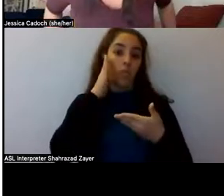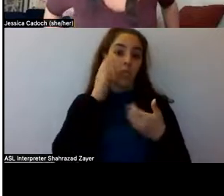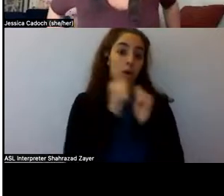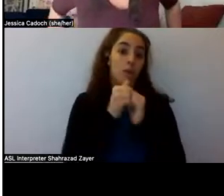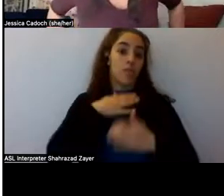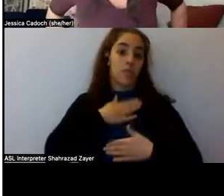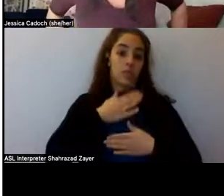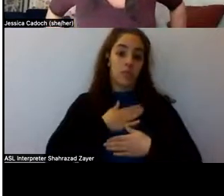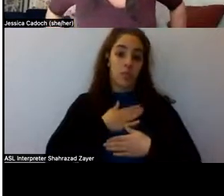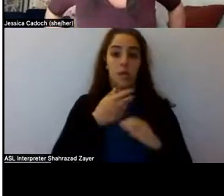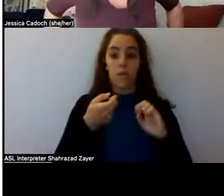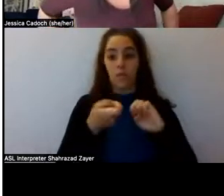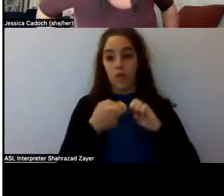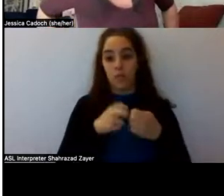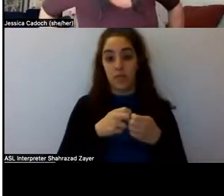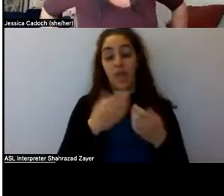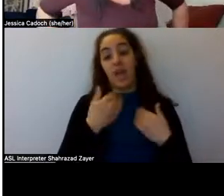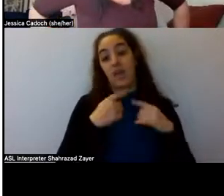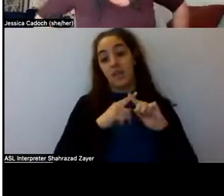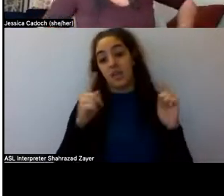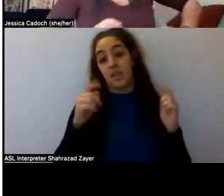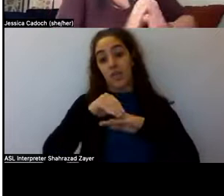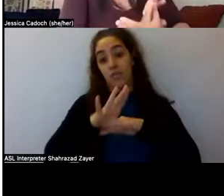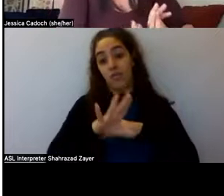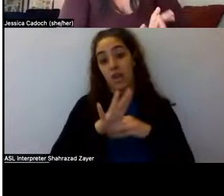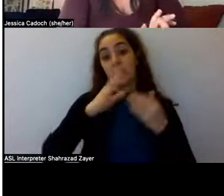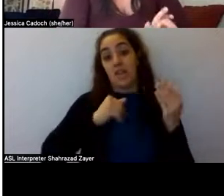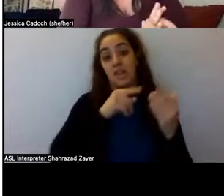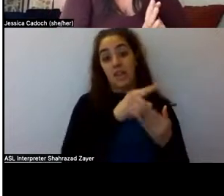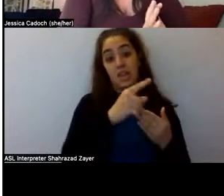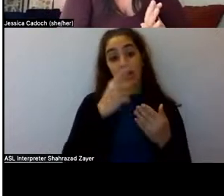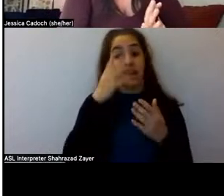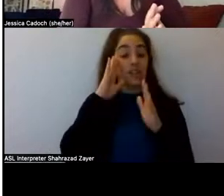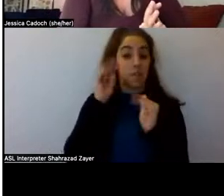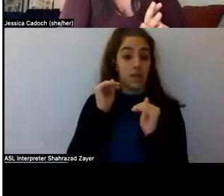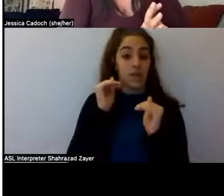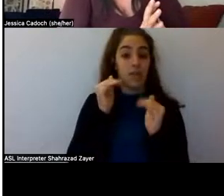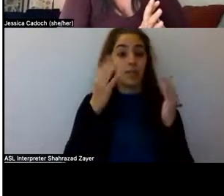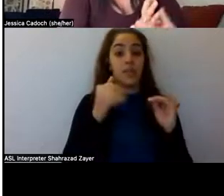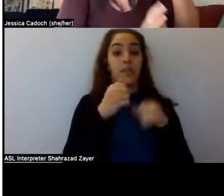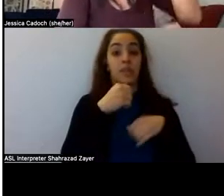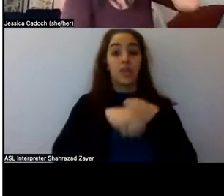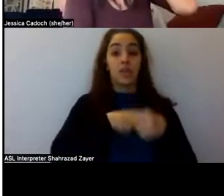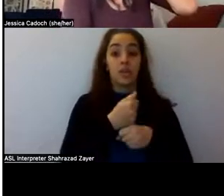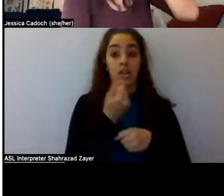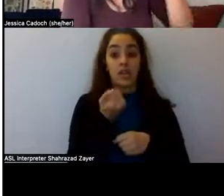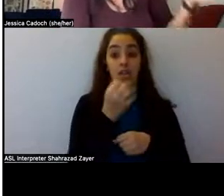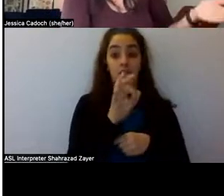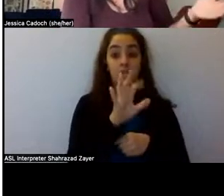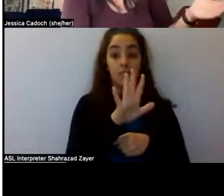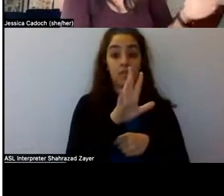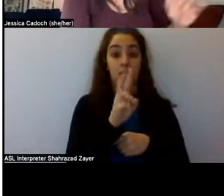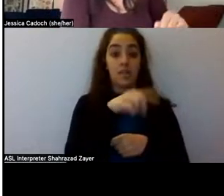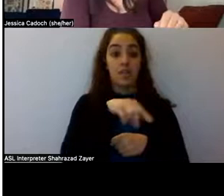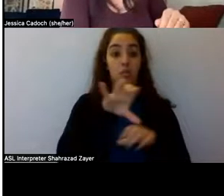uh, effects than he was anticipating, um, and then in 1952, um, there, they were doing studies with